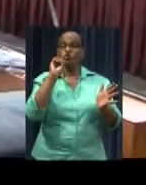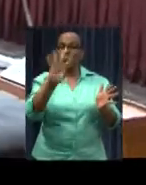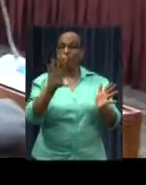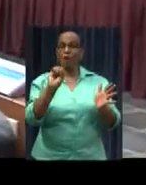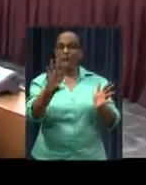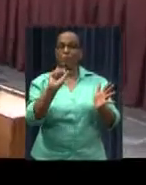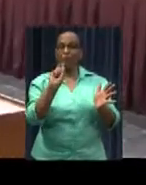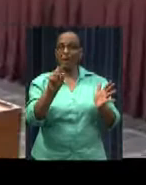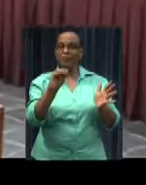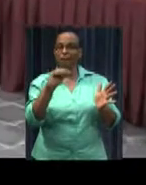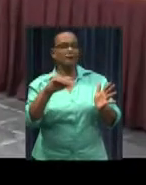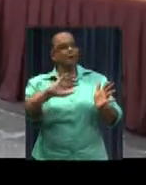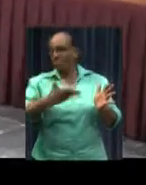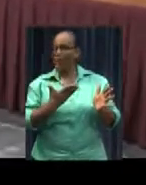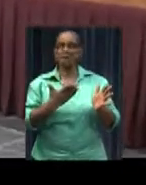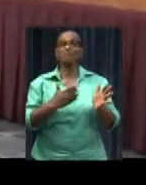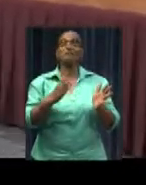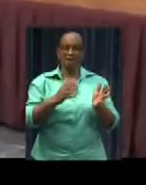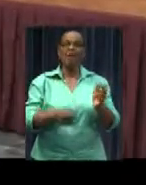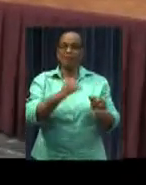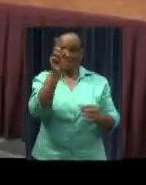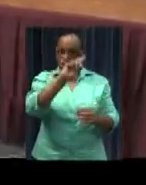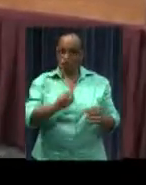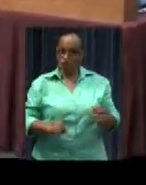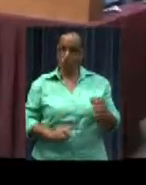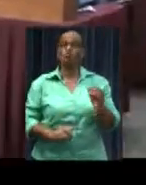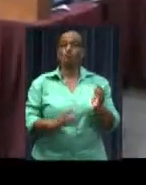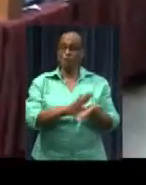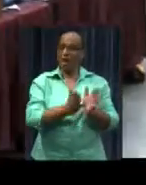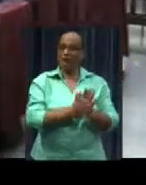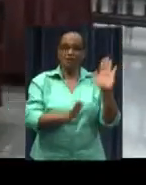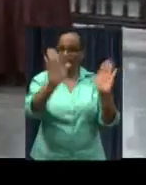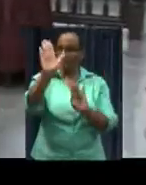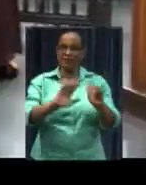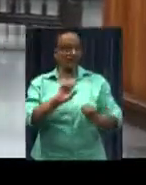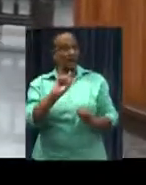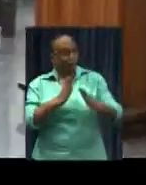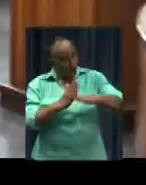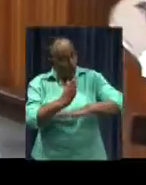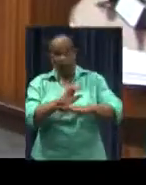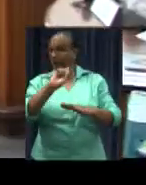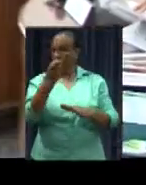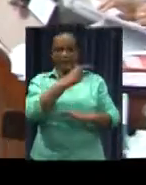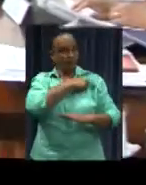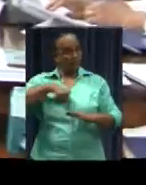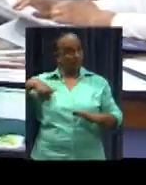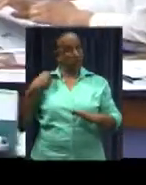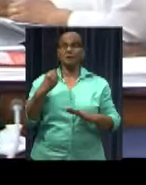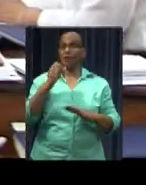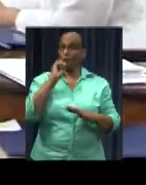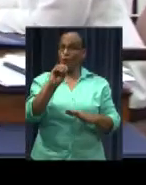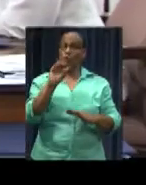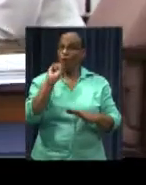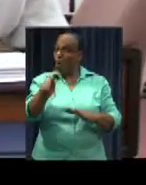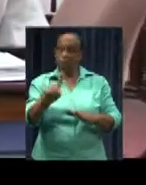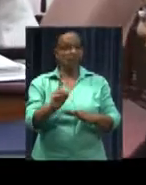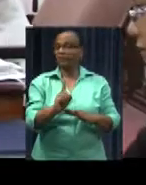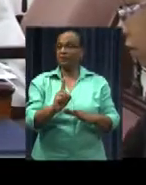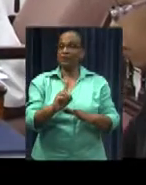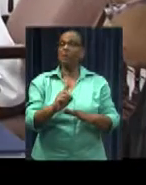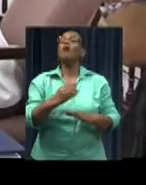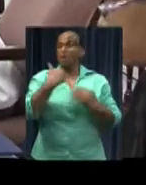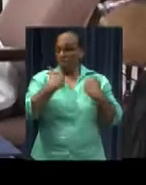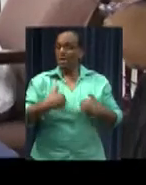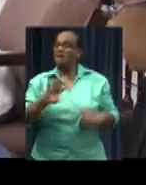law to offend the president. The electronic trading act goes beyond just insulting the head of state. It will